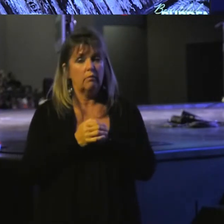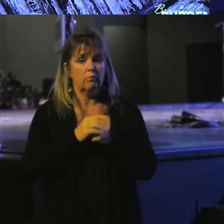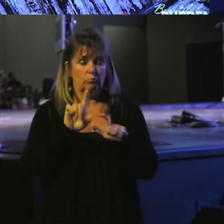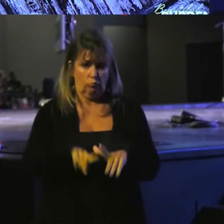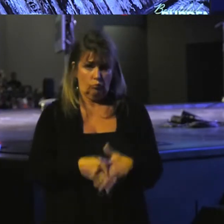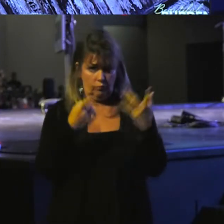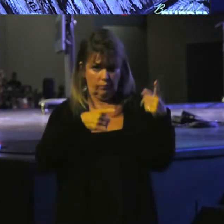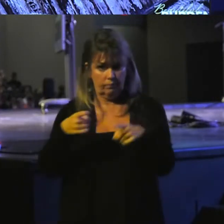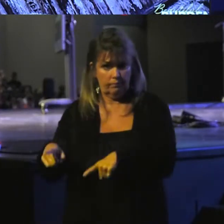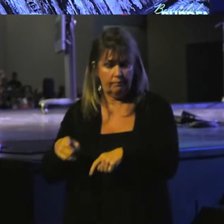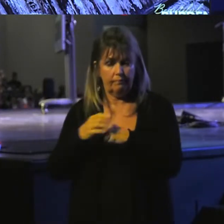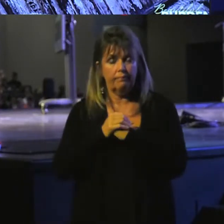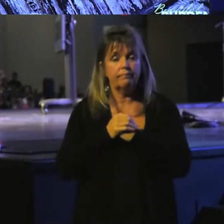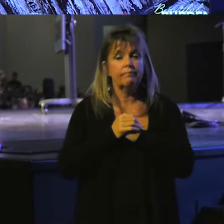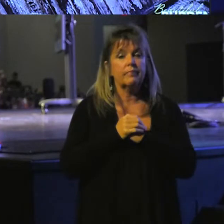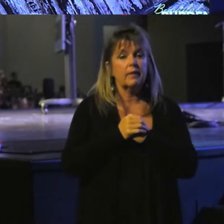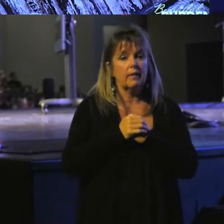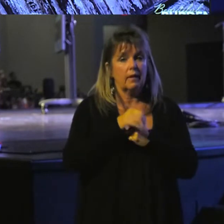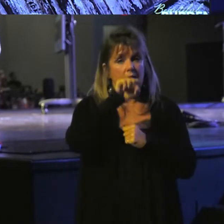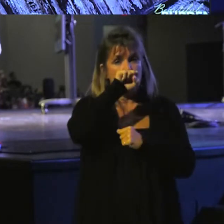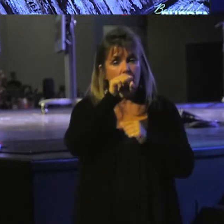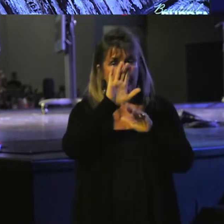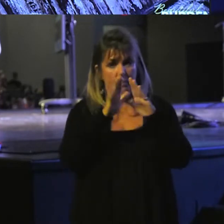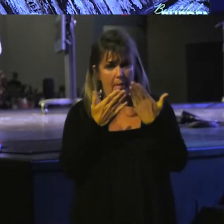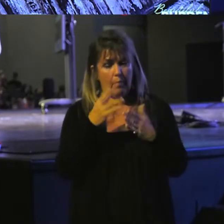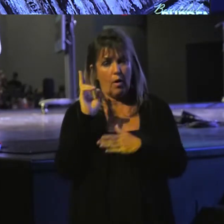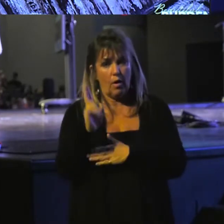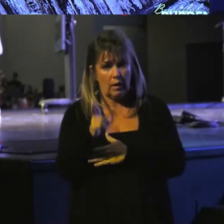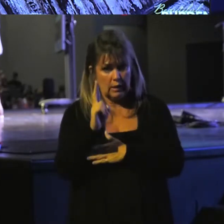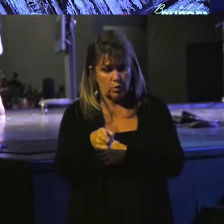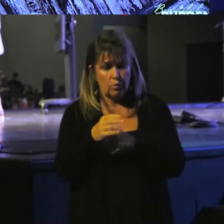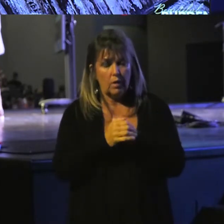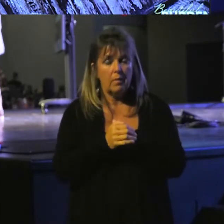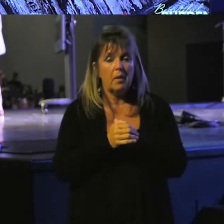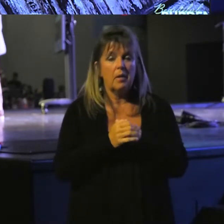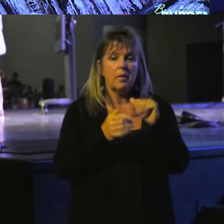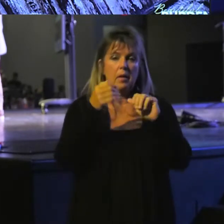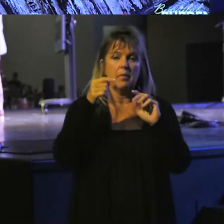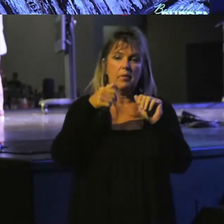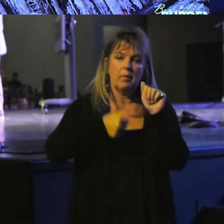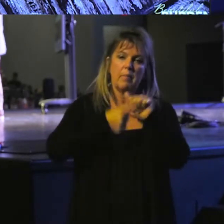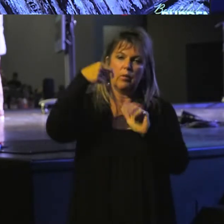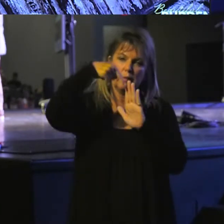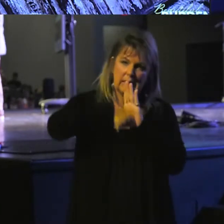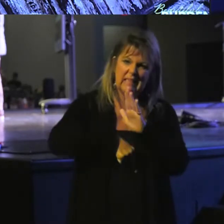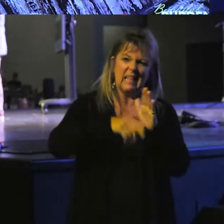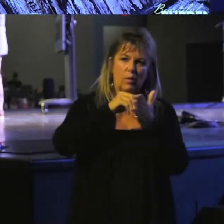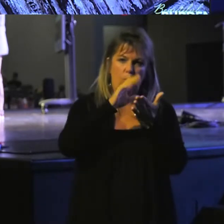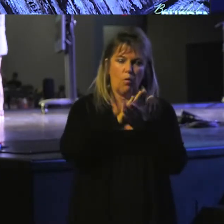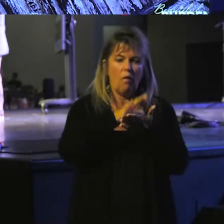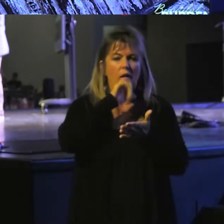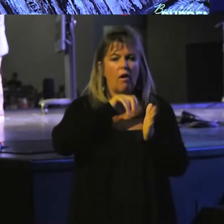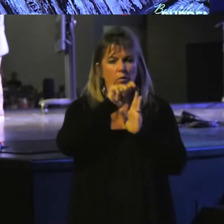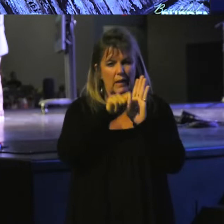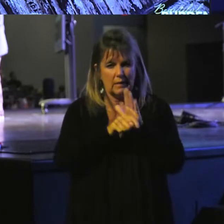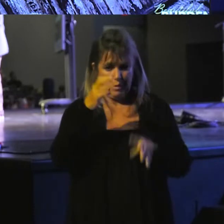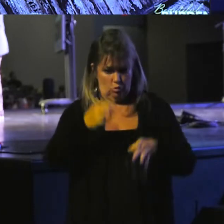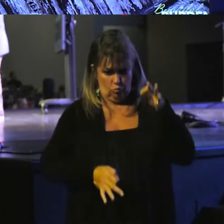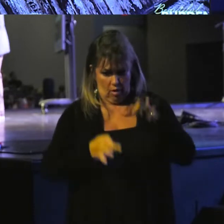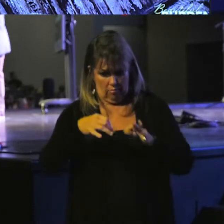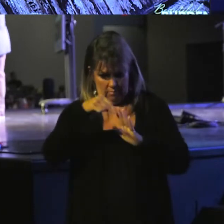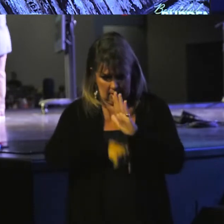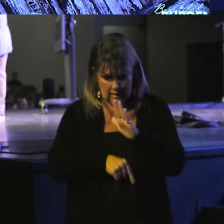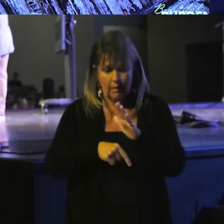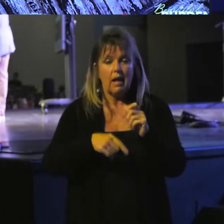In fact, if you love biblical history, this is the most detailed recording of an Old Testament trial in the Bible. We have a very, very detailed